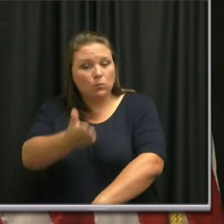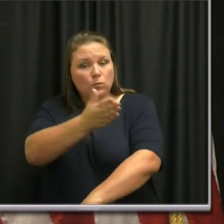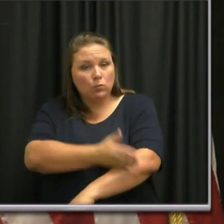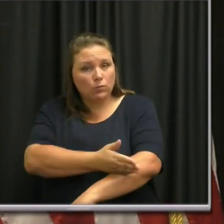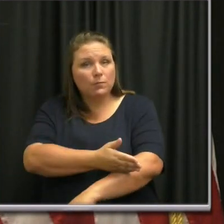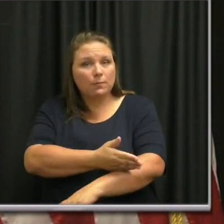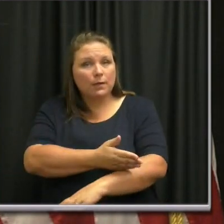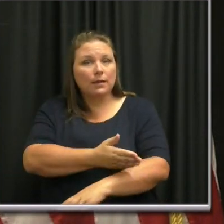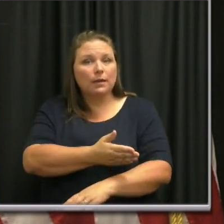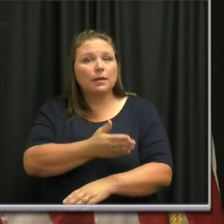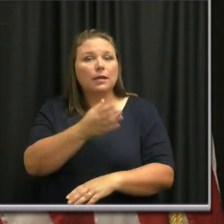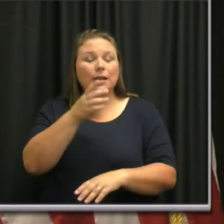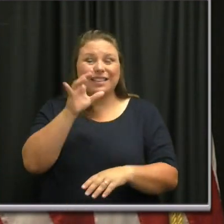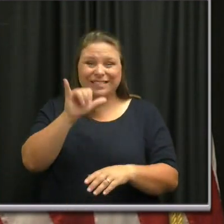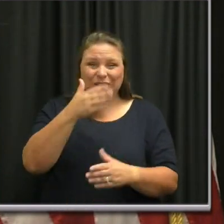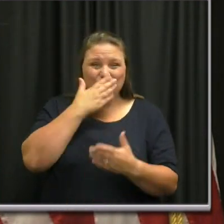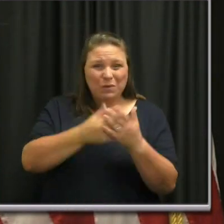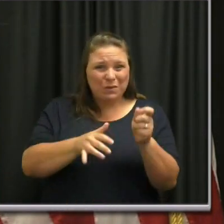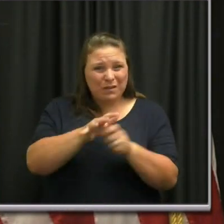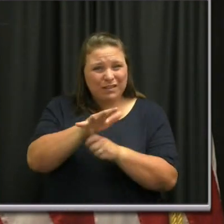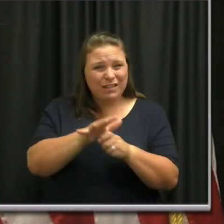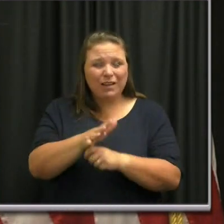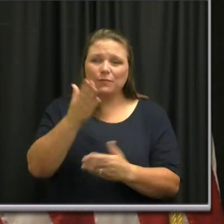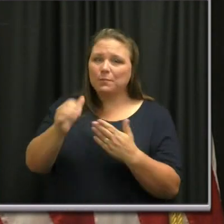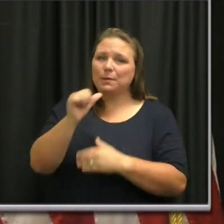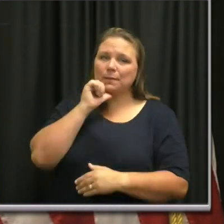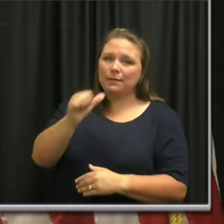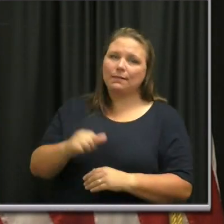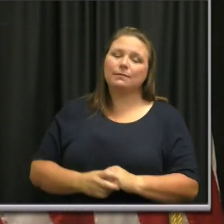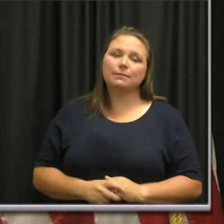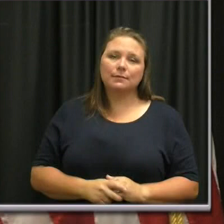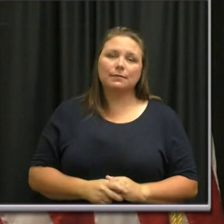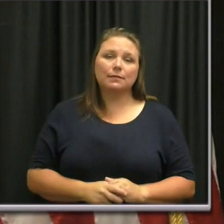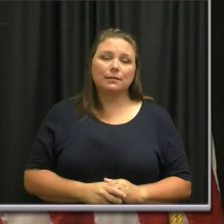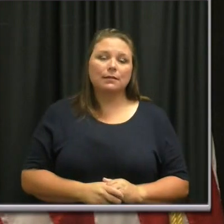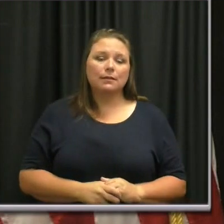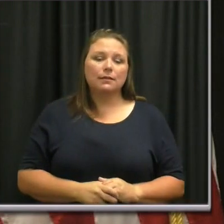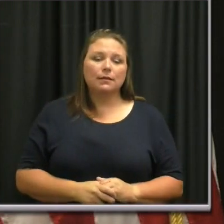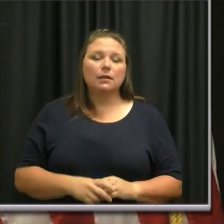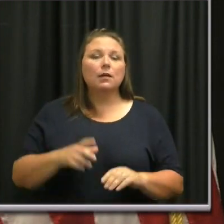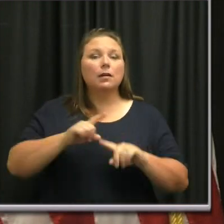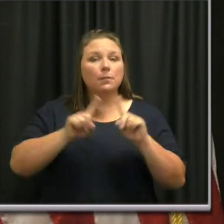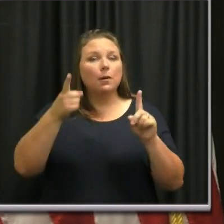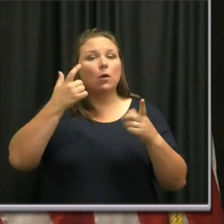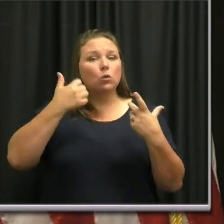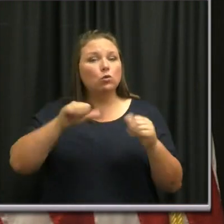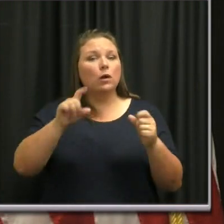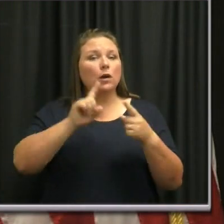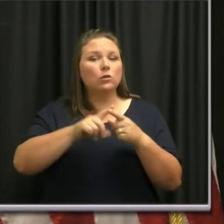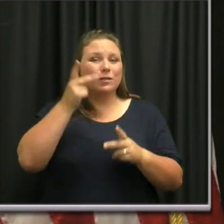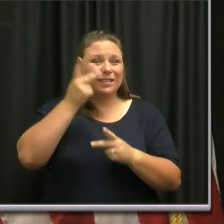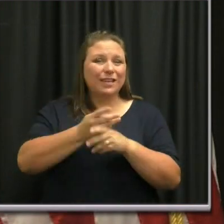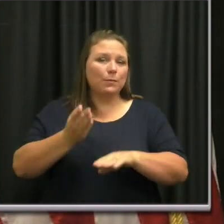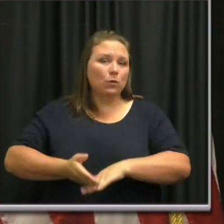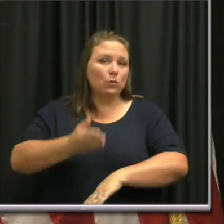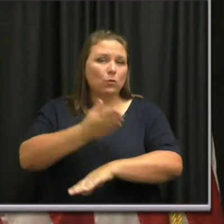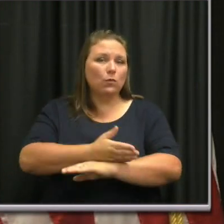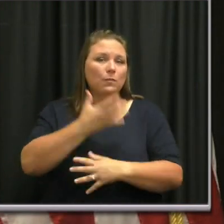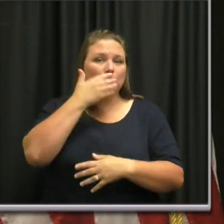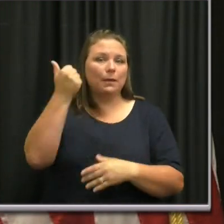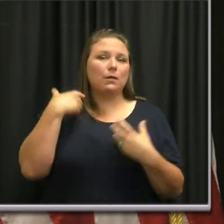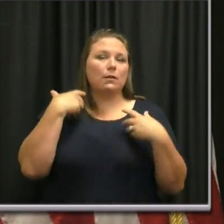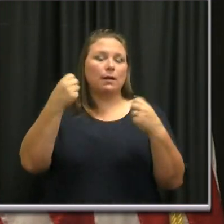Is that all that we want to see? Also, probably not. But again, we're going to try to improve our way into a better health